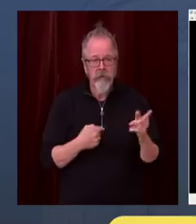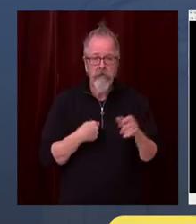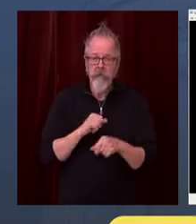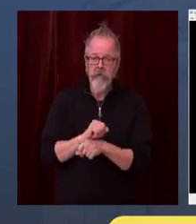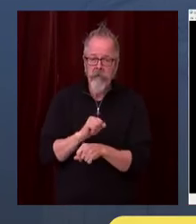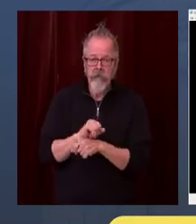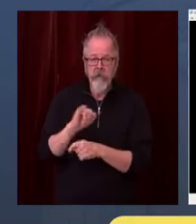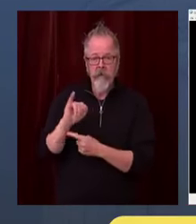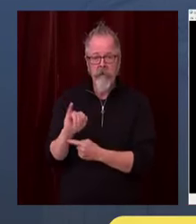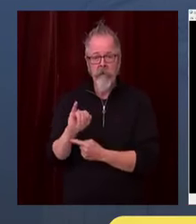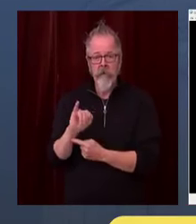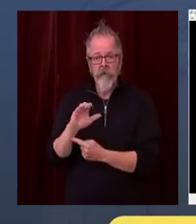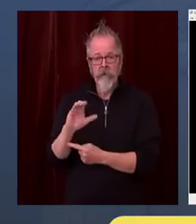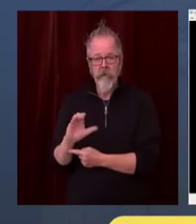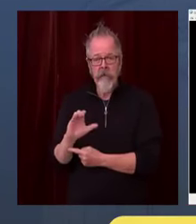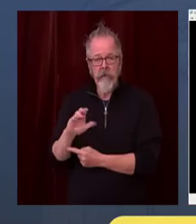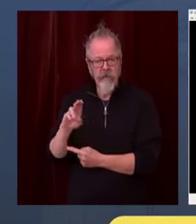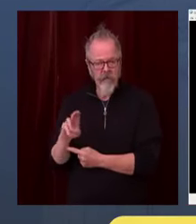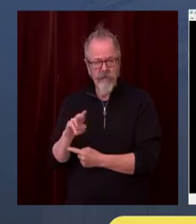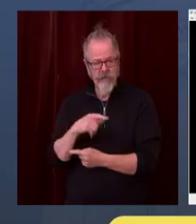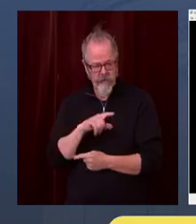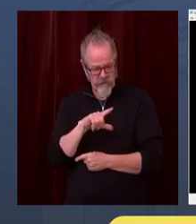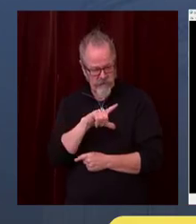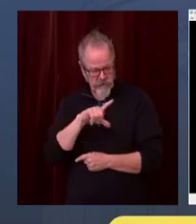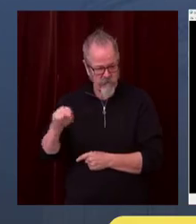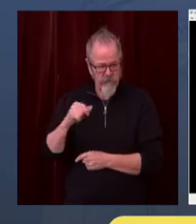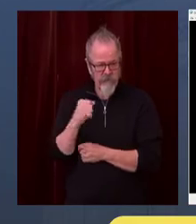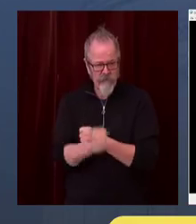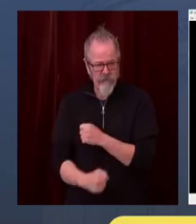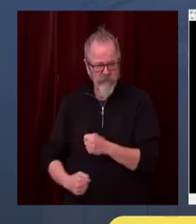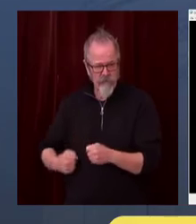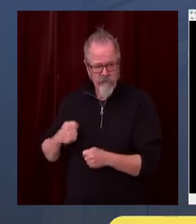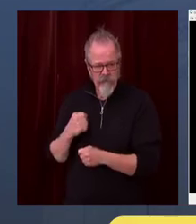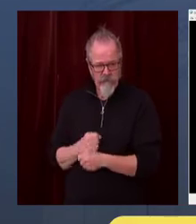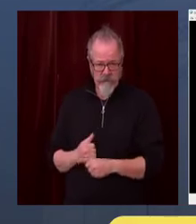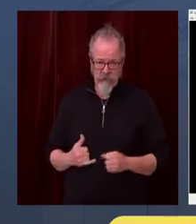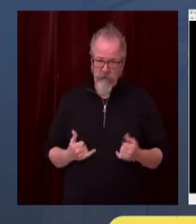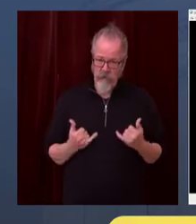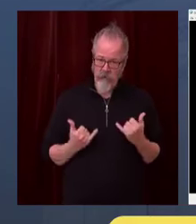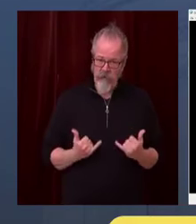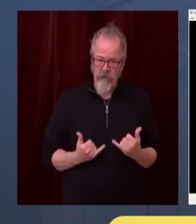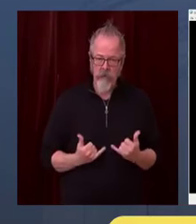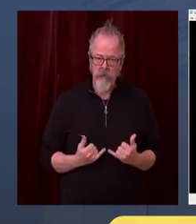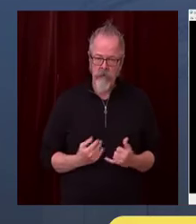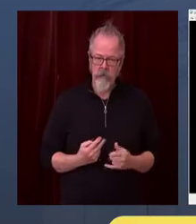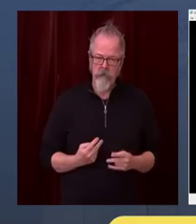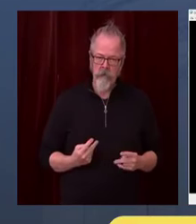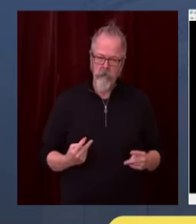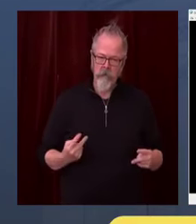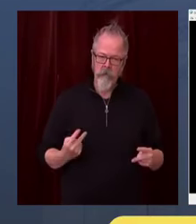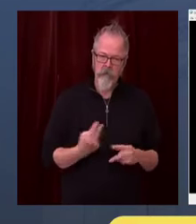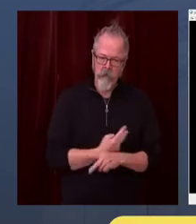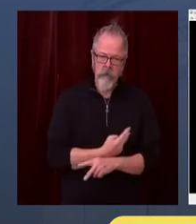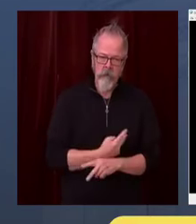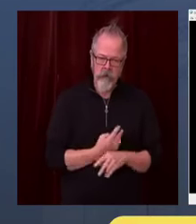Our capacity for staff is exceeding 100%.